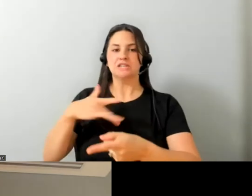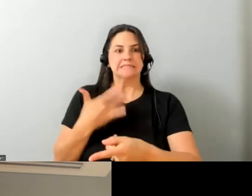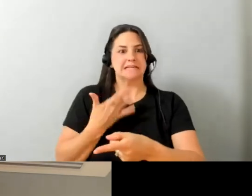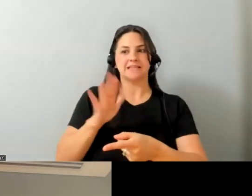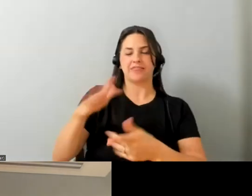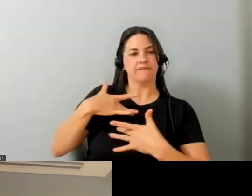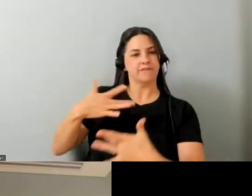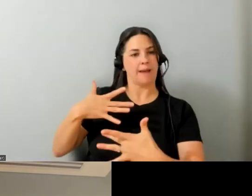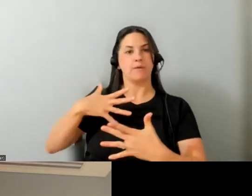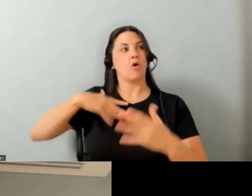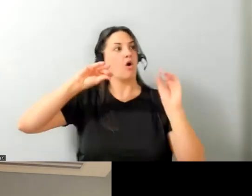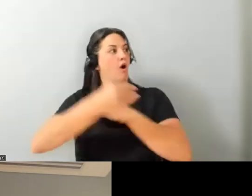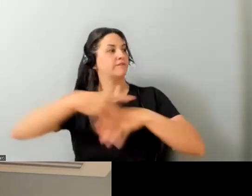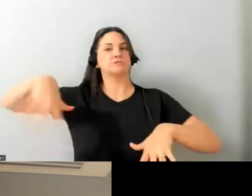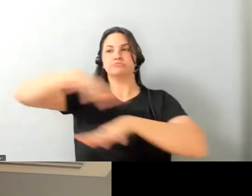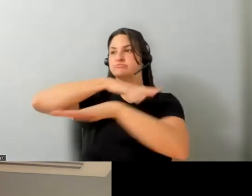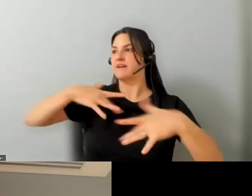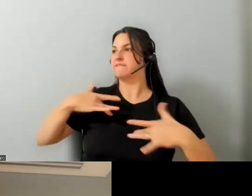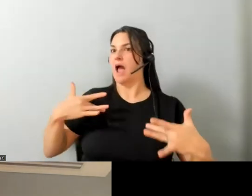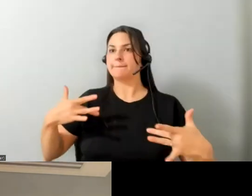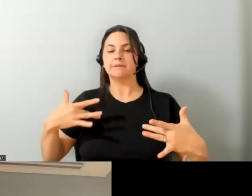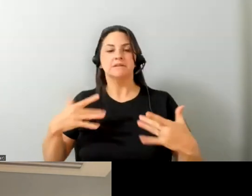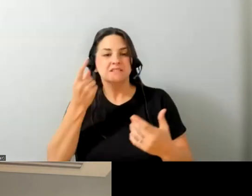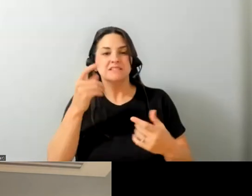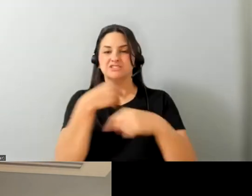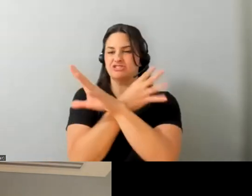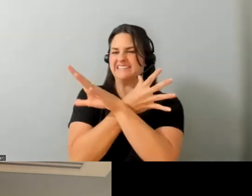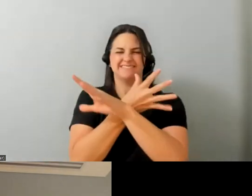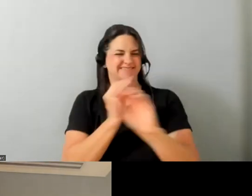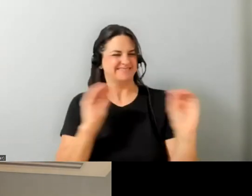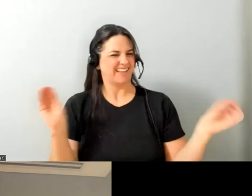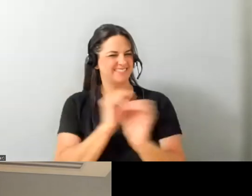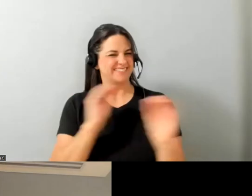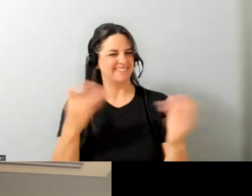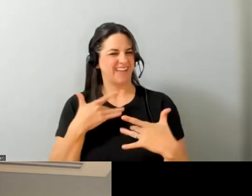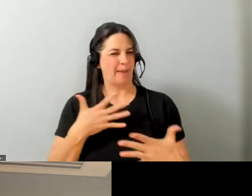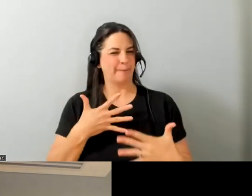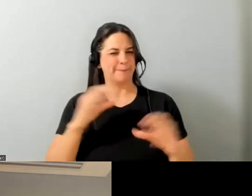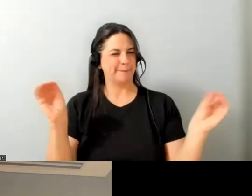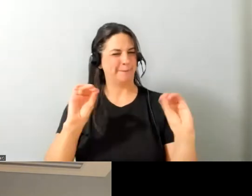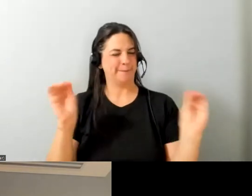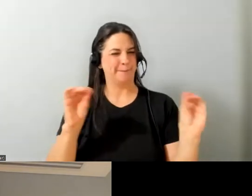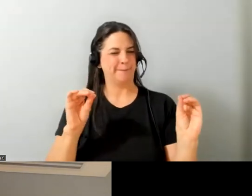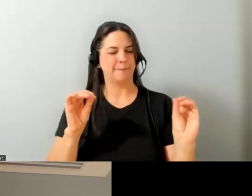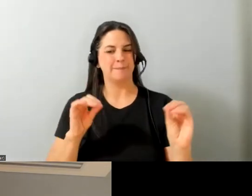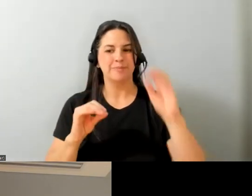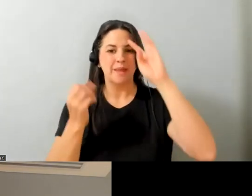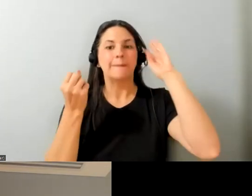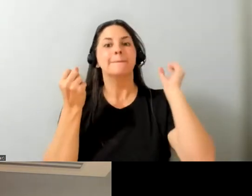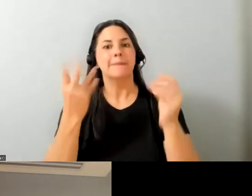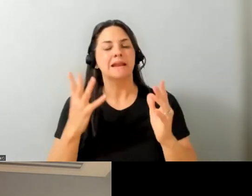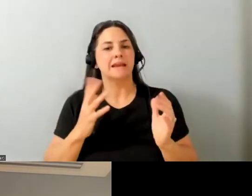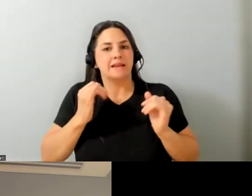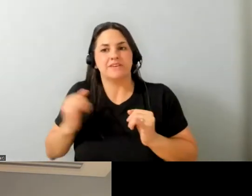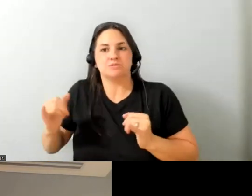vibe is around the office you don't get that over screen right a lot of our individuals you know they can't say